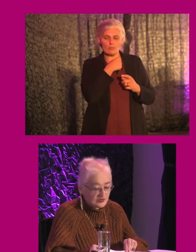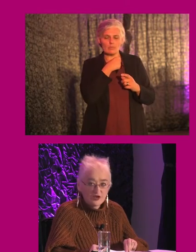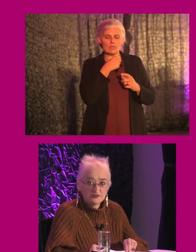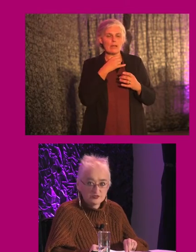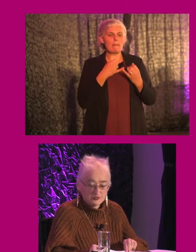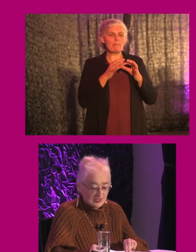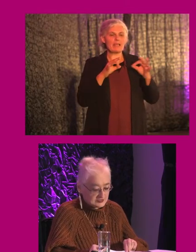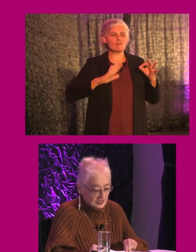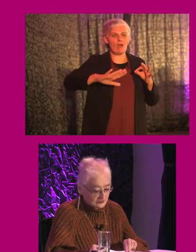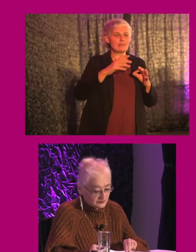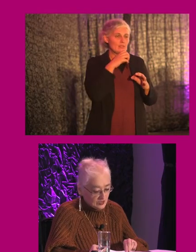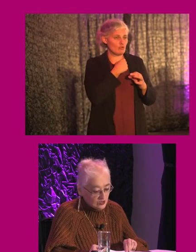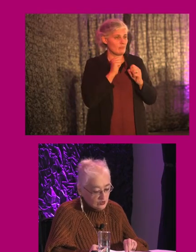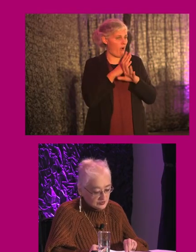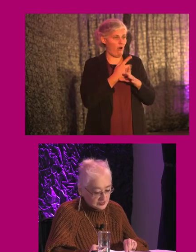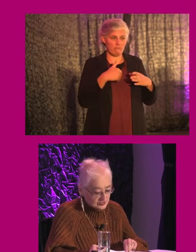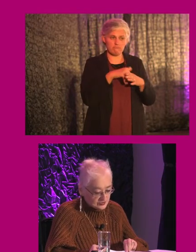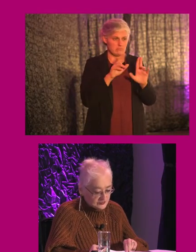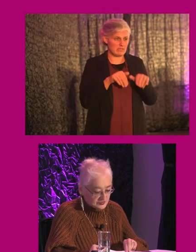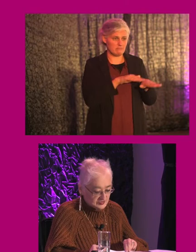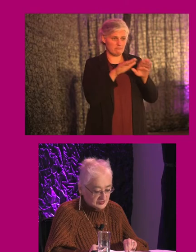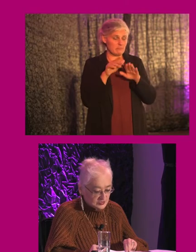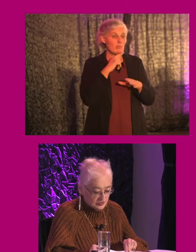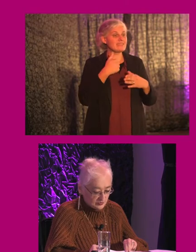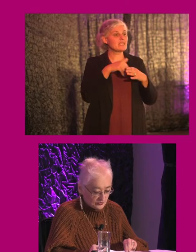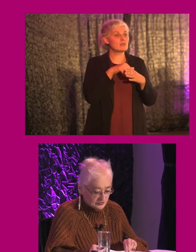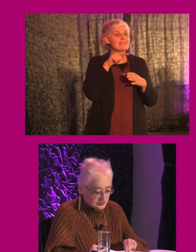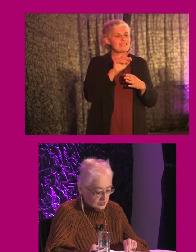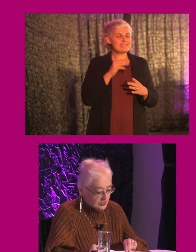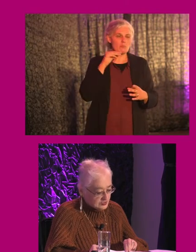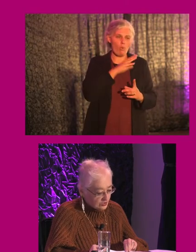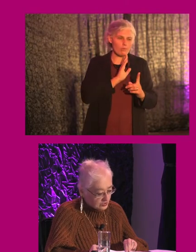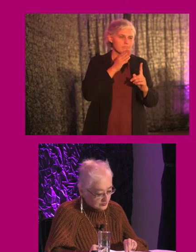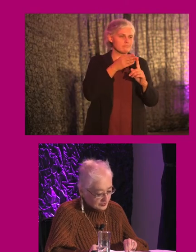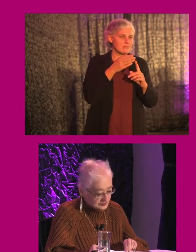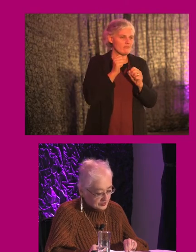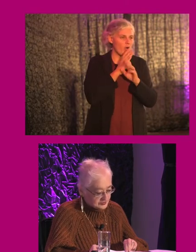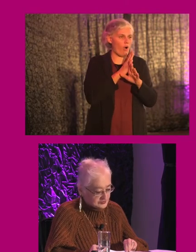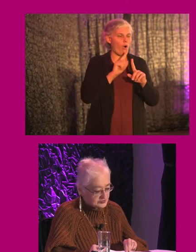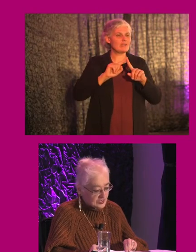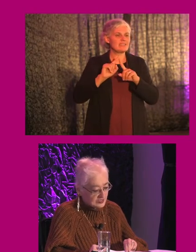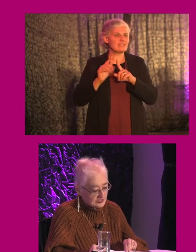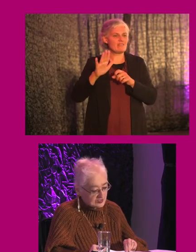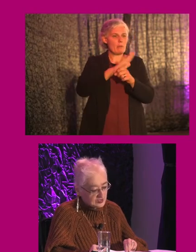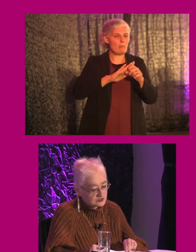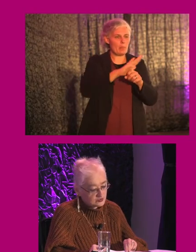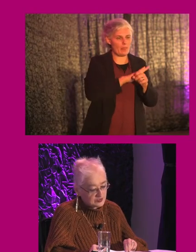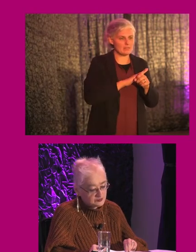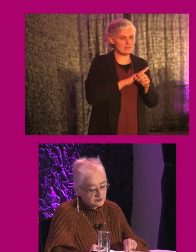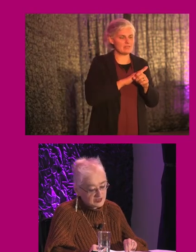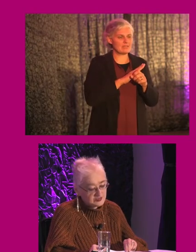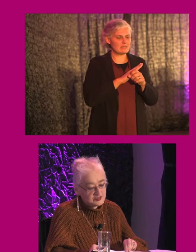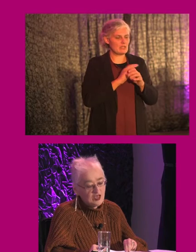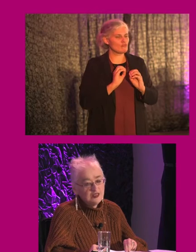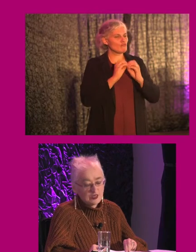places for everyone to play together. We see inclusiveness is centrally important to all of our play spaces today and aim to create